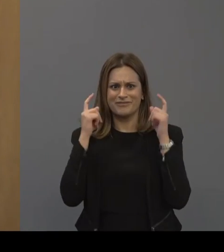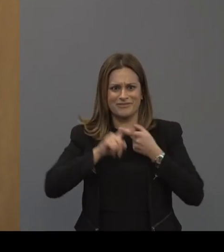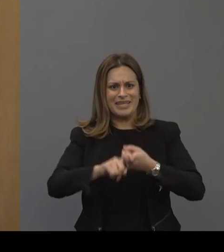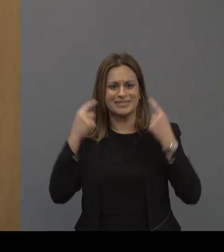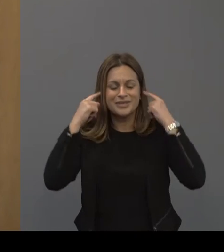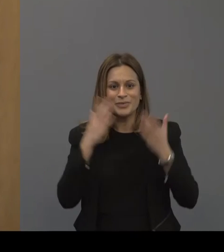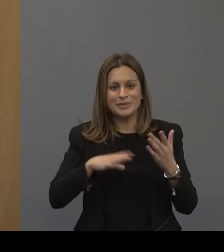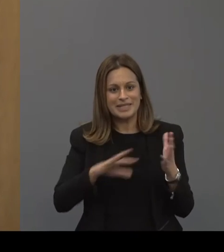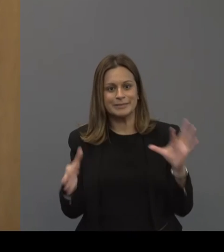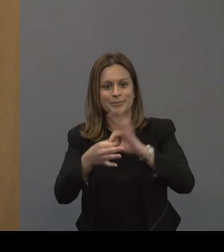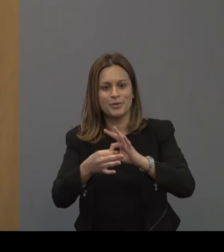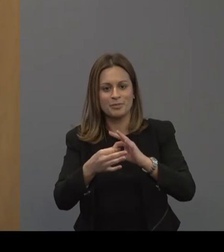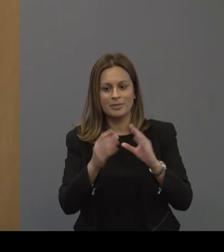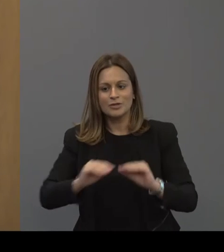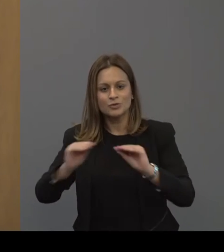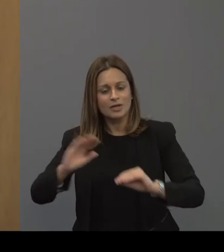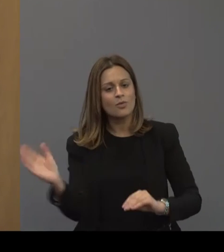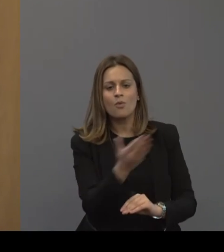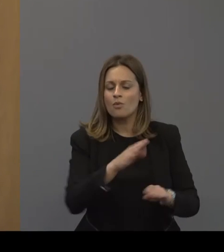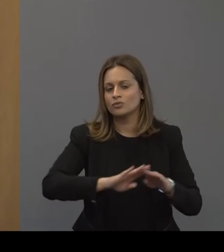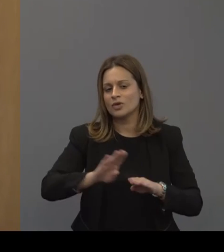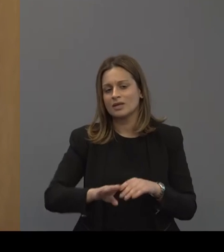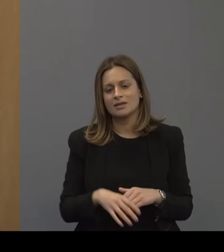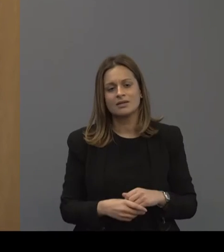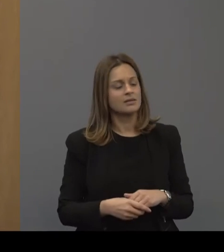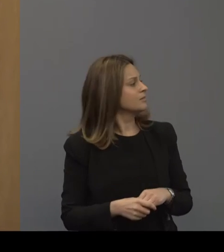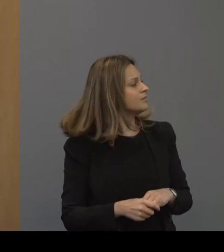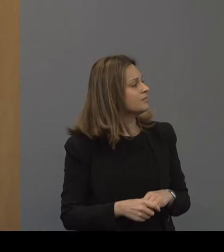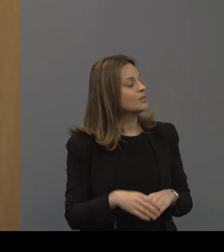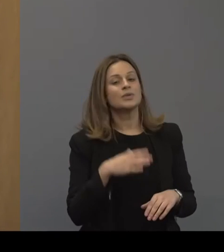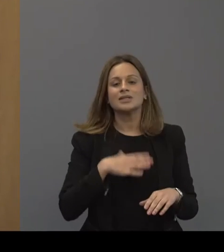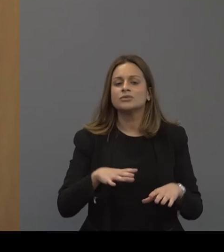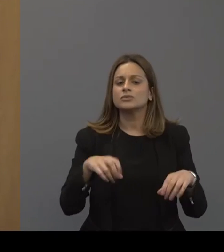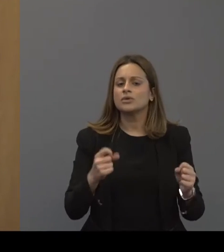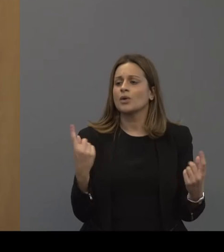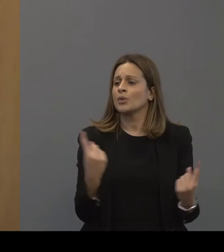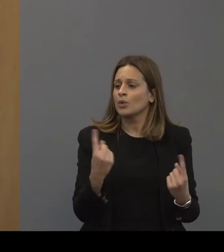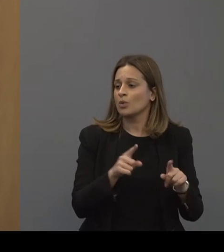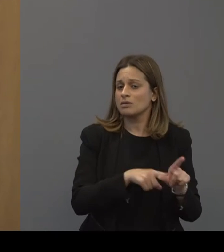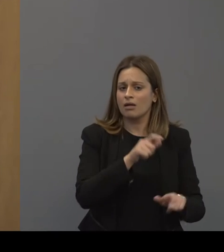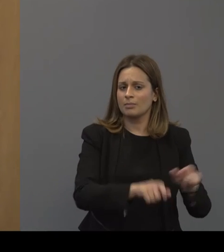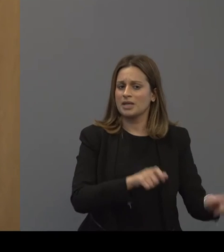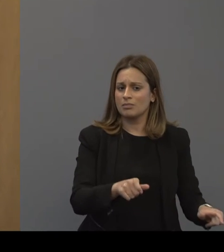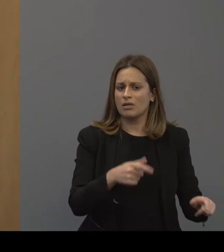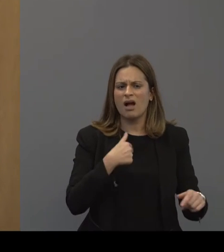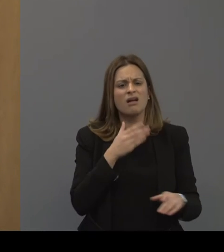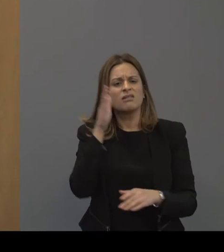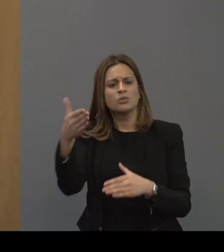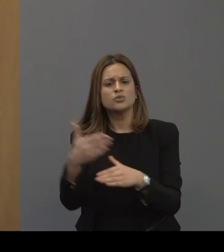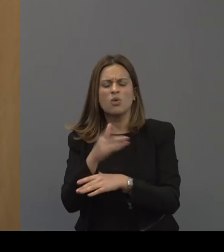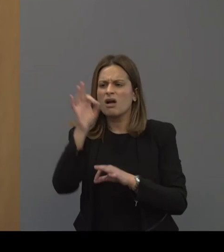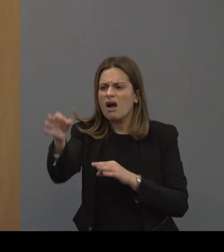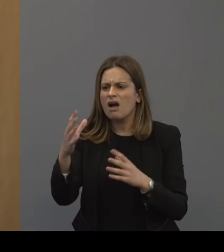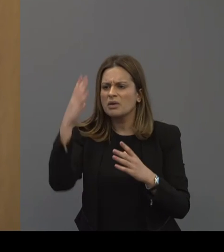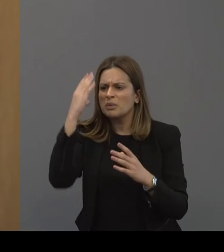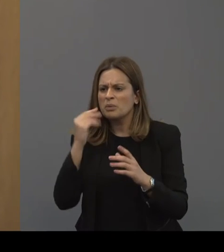bridge that in the people that we're educating and training. We need to start young. Every worker I ever talked to that had noise-induced